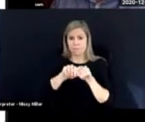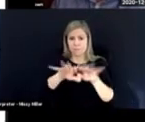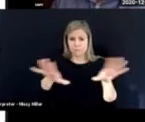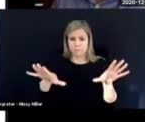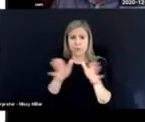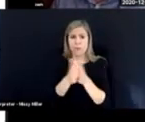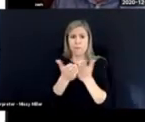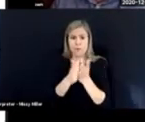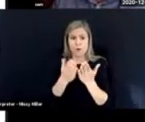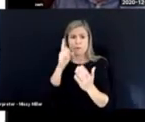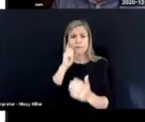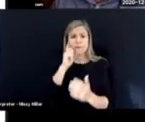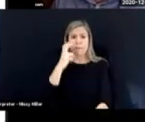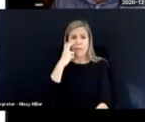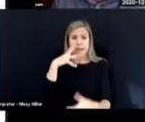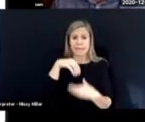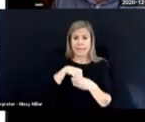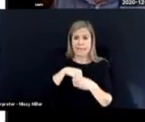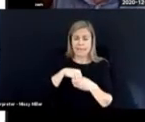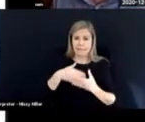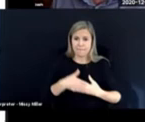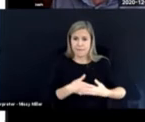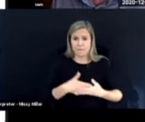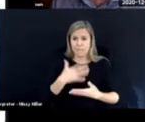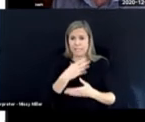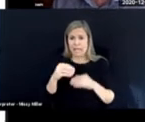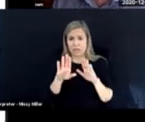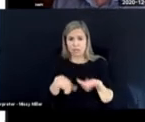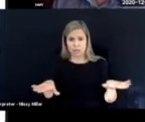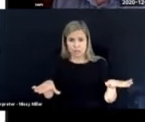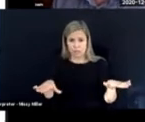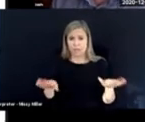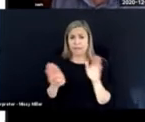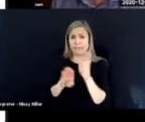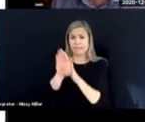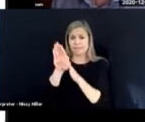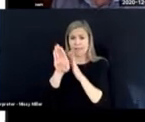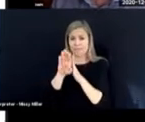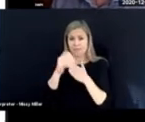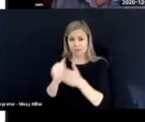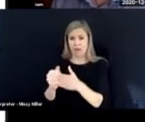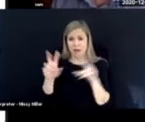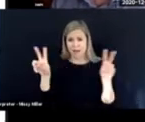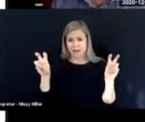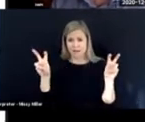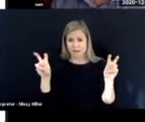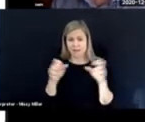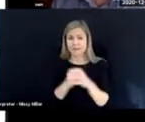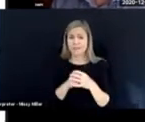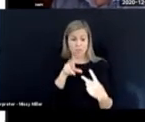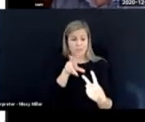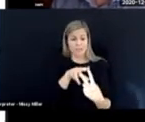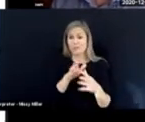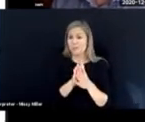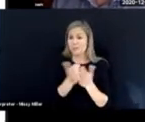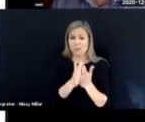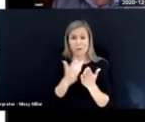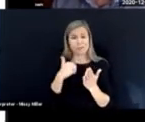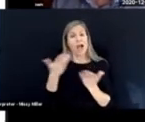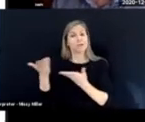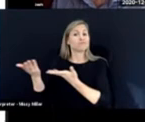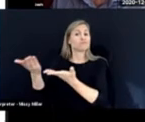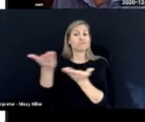Deafblind Infants and Children, A Developmental Guide. And those two books were in my